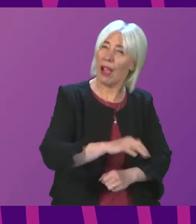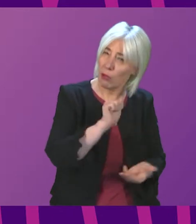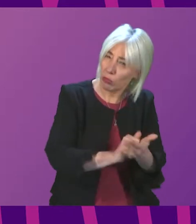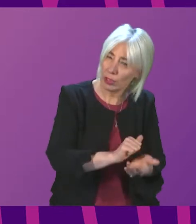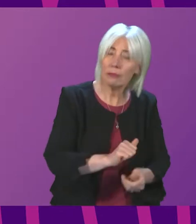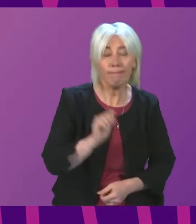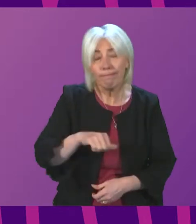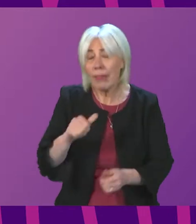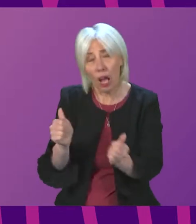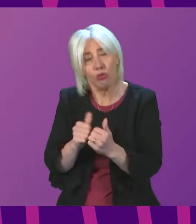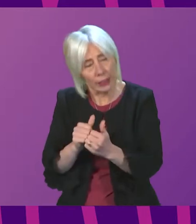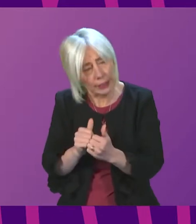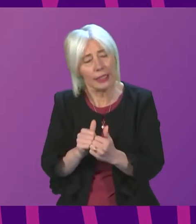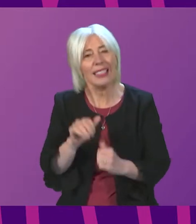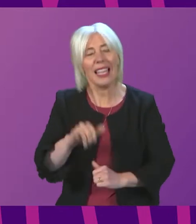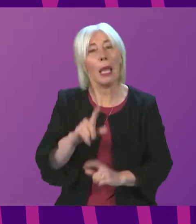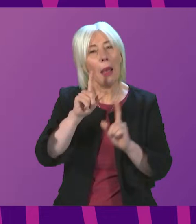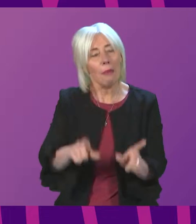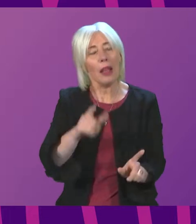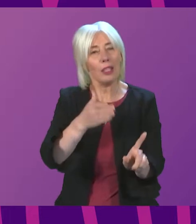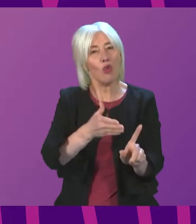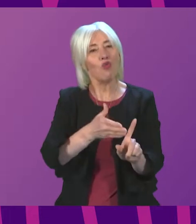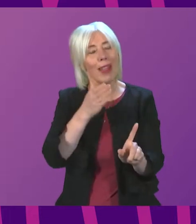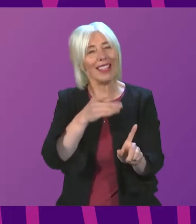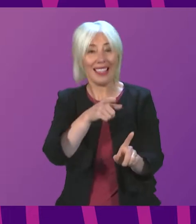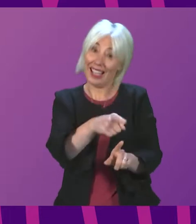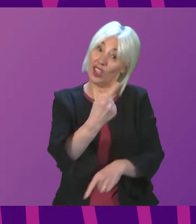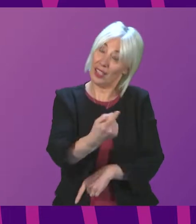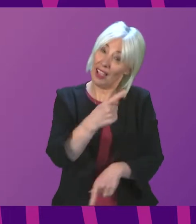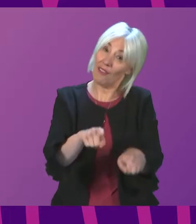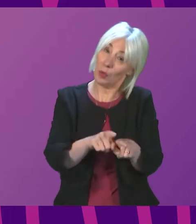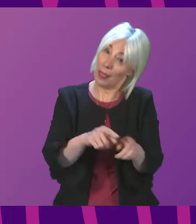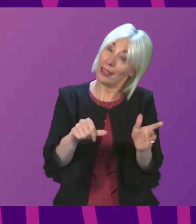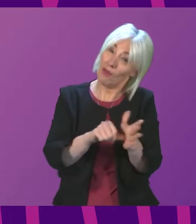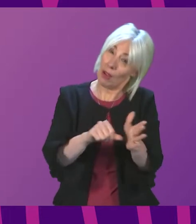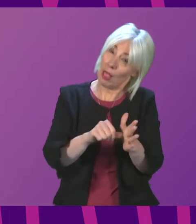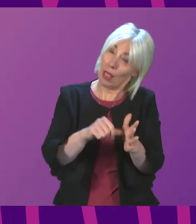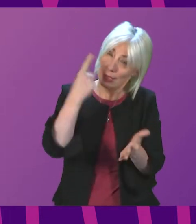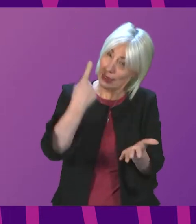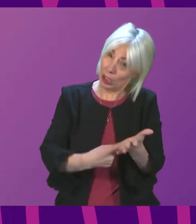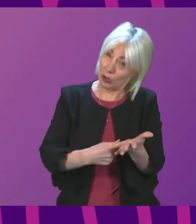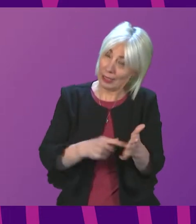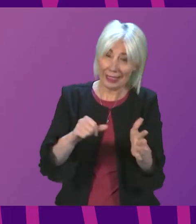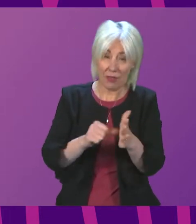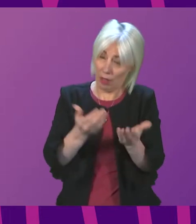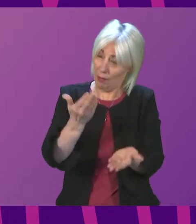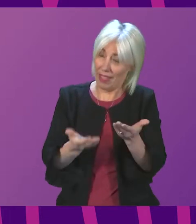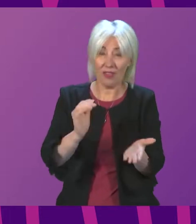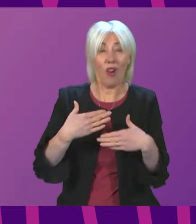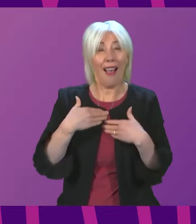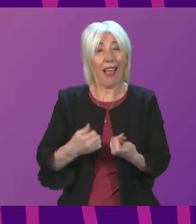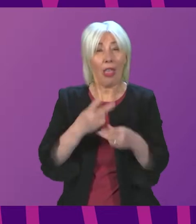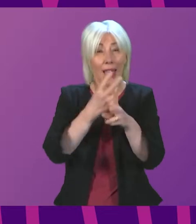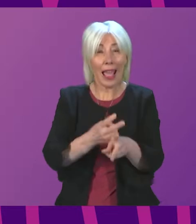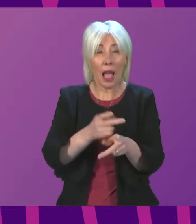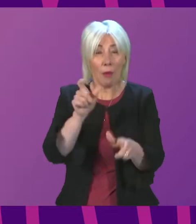agree with that, but I also recognise, as I am sure Paul Sweeney does, that there are some difficult decisions and difficult balances that health care professionals have to